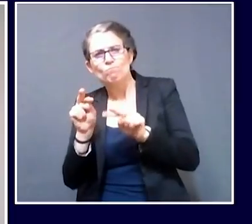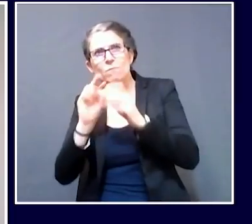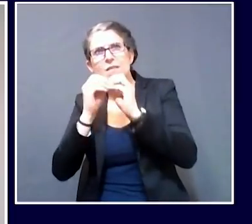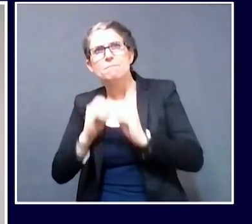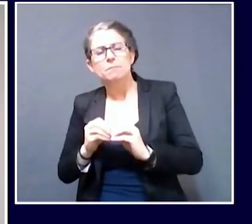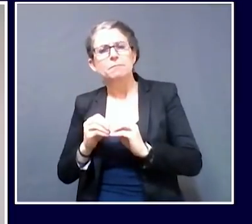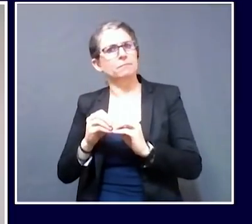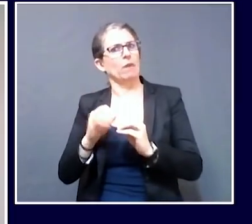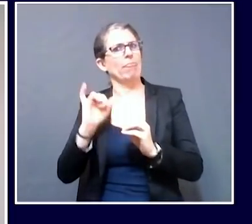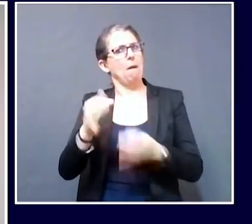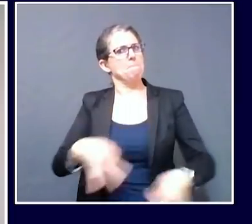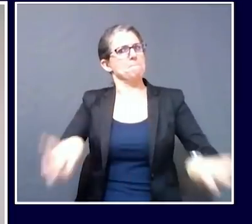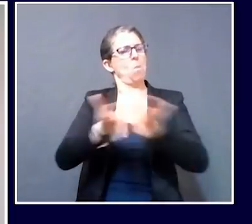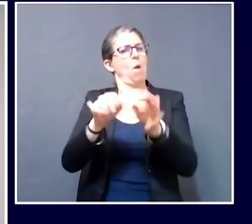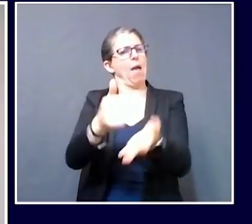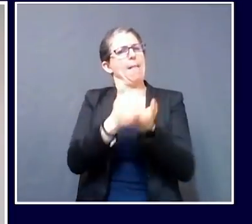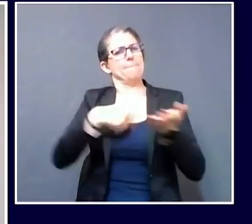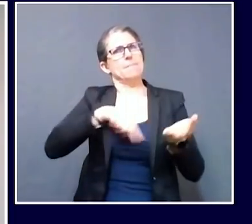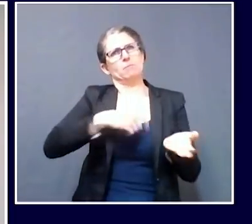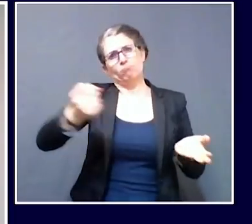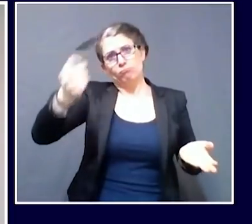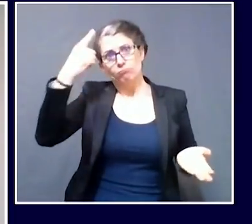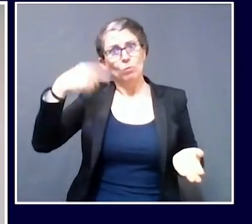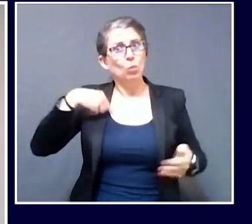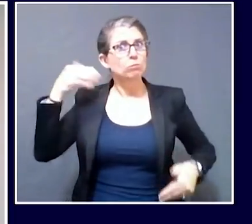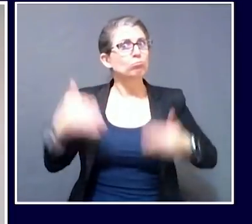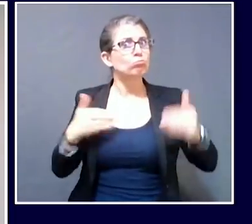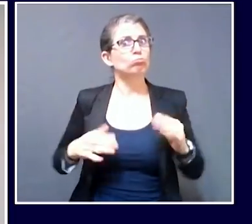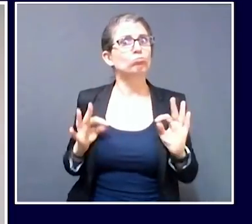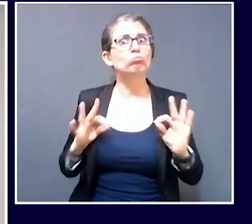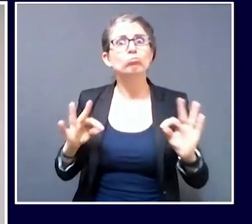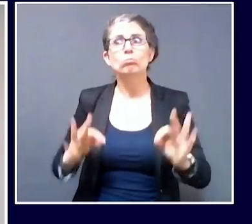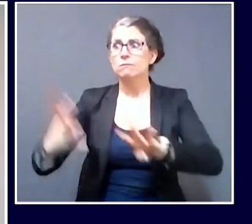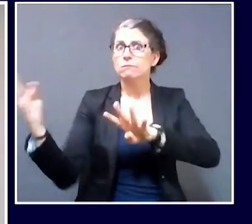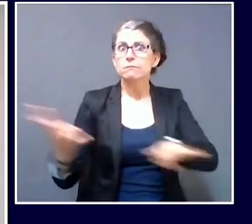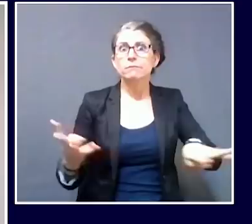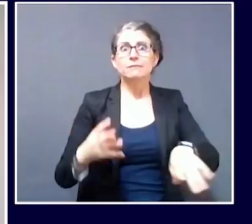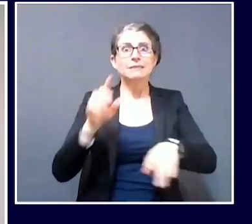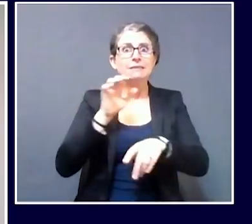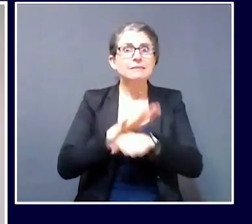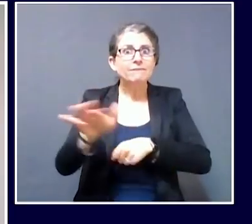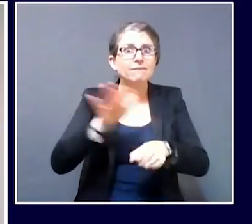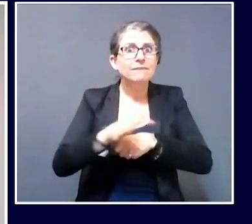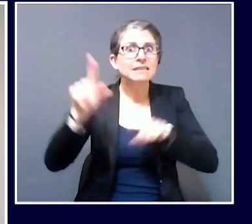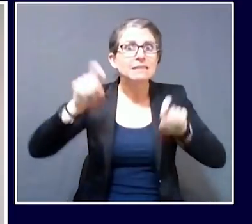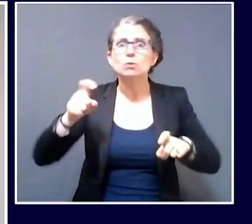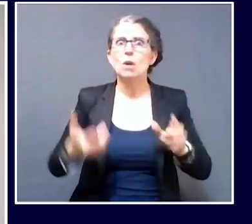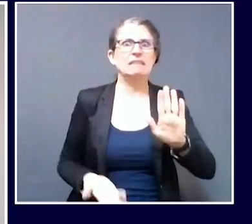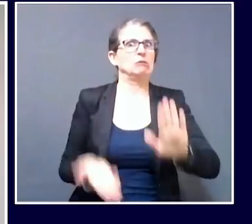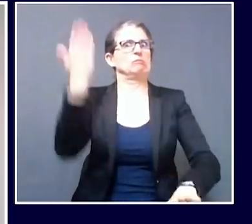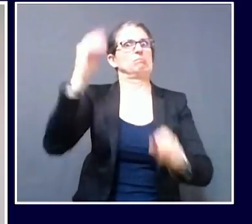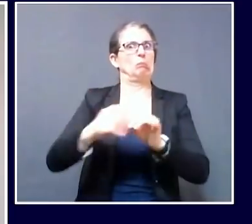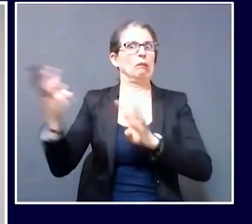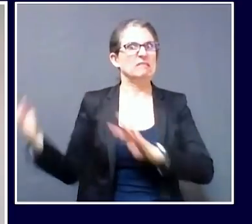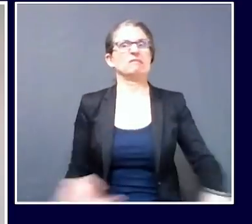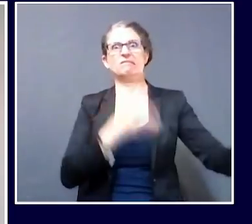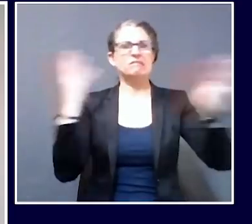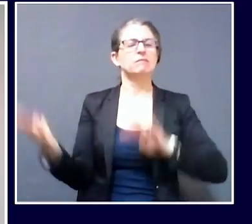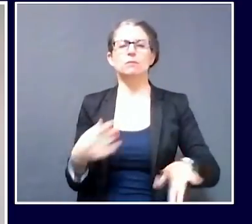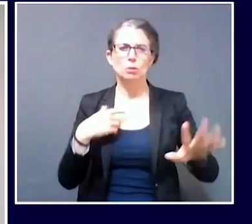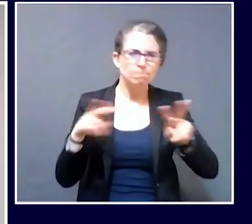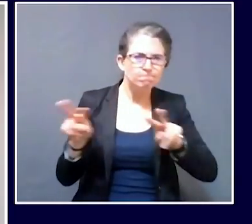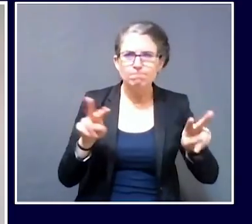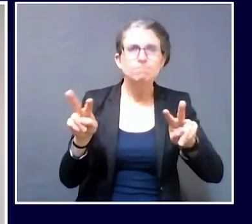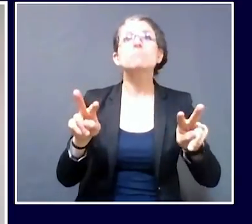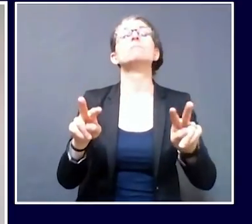of whether we are casting a broad enough net when it comes to testing. Overall, just in the past 24 hours in